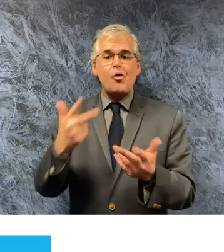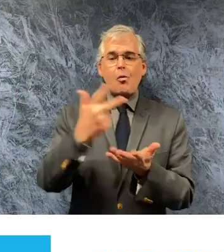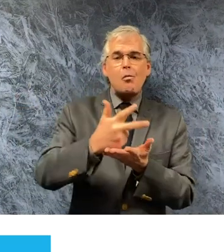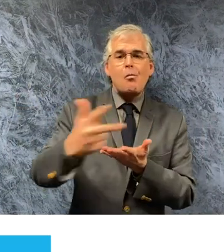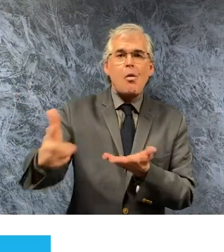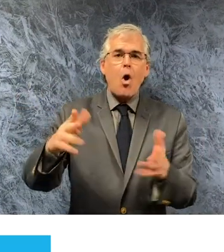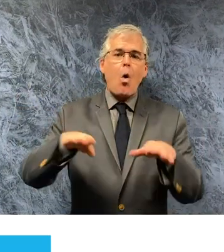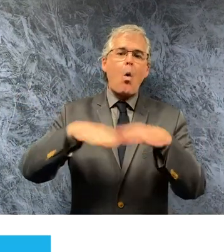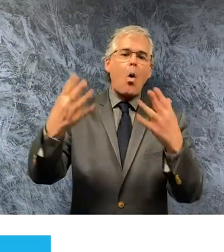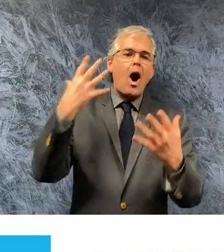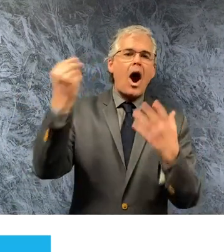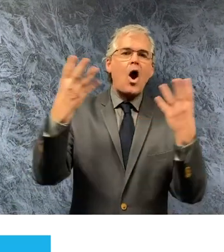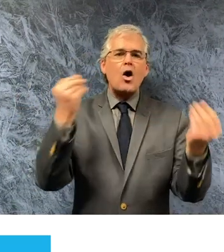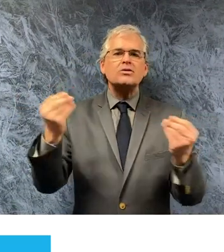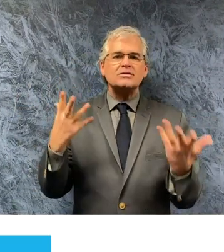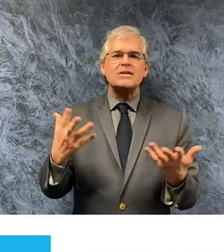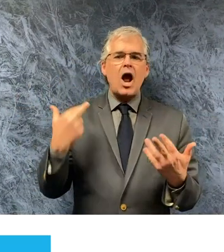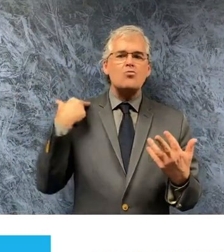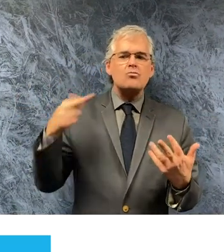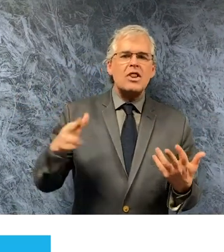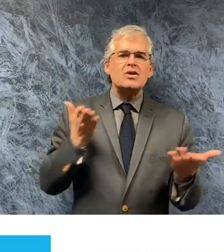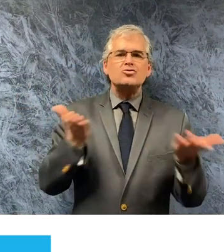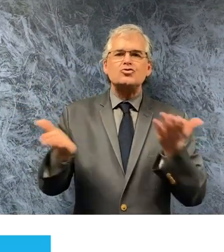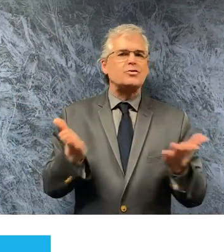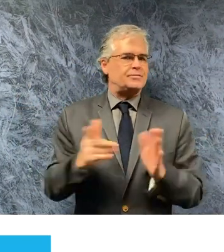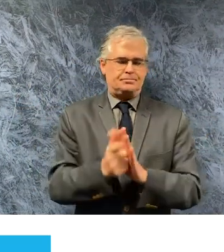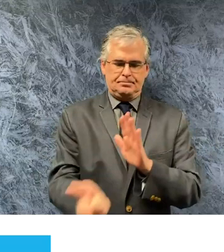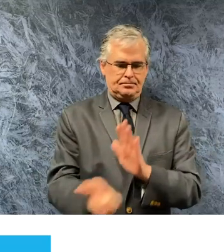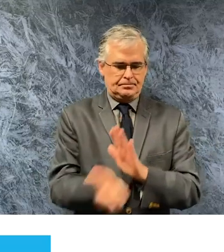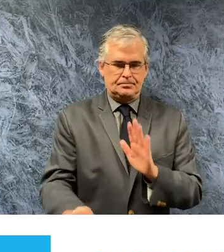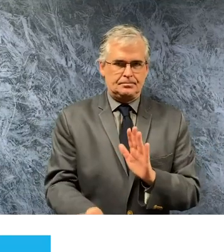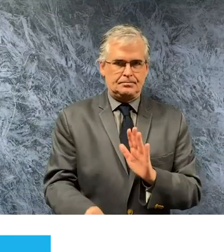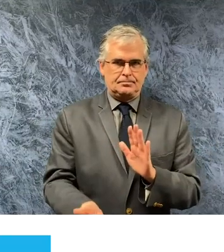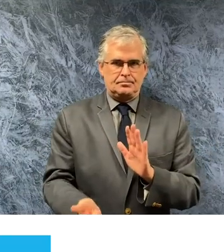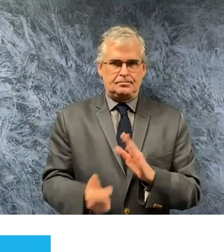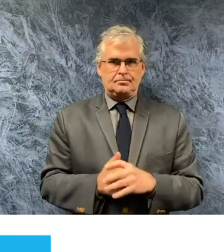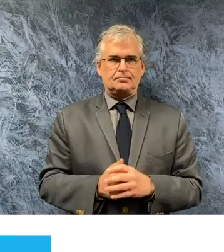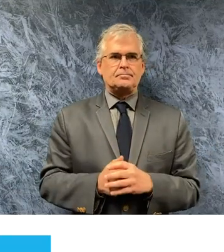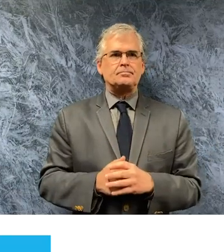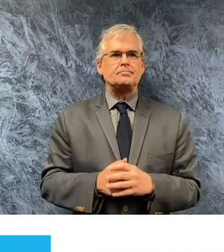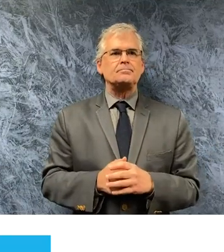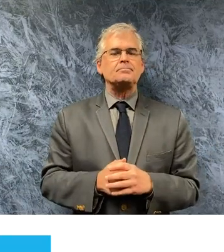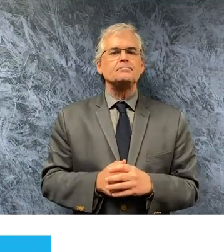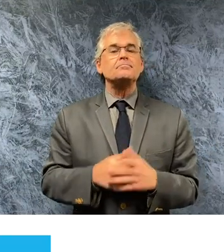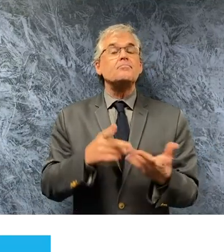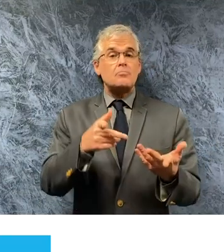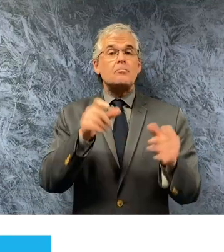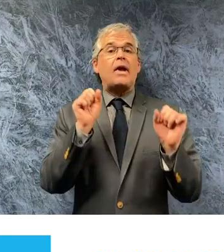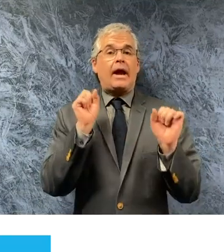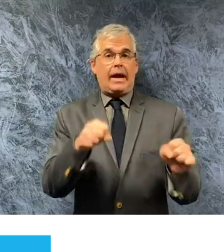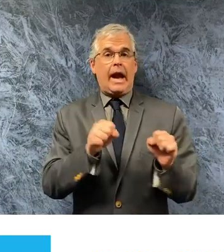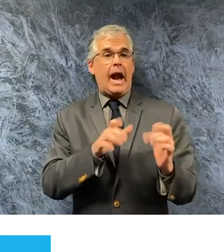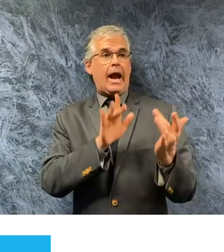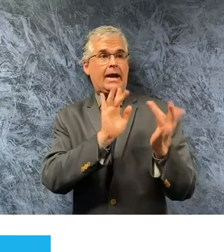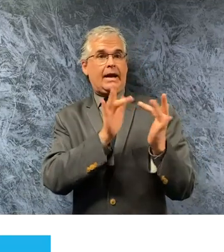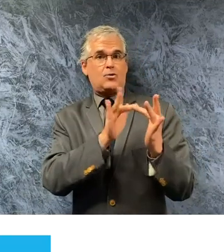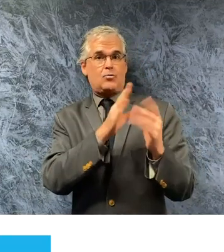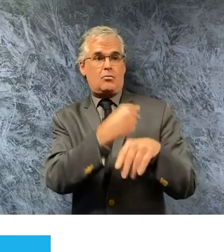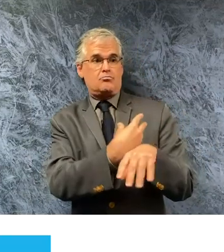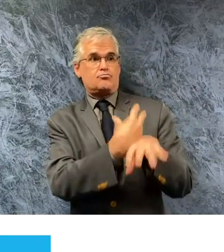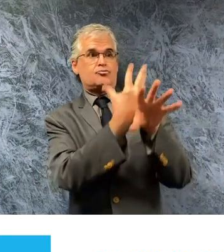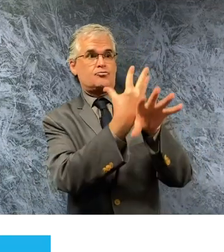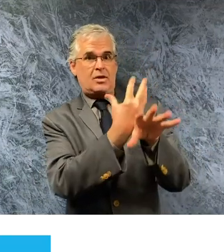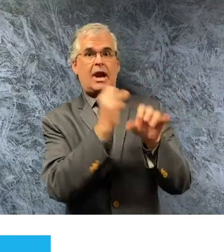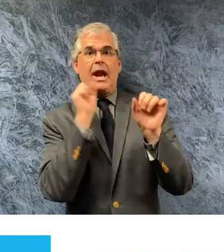religious leaders are encouraged to find alternatives to in-person gatherings such as internet streamings to avoid endangering their